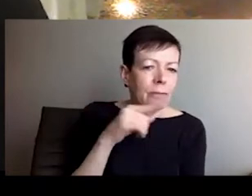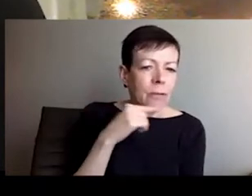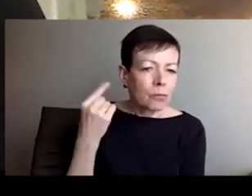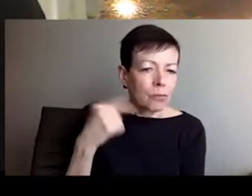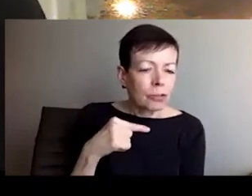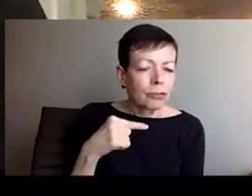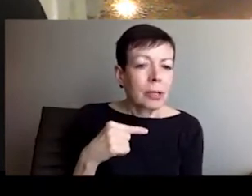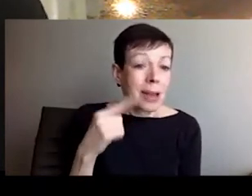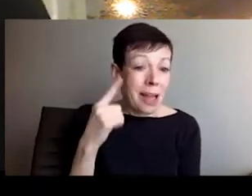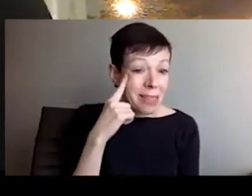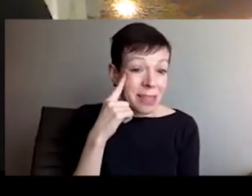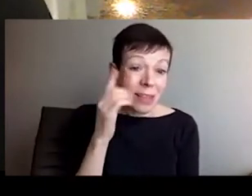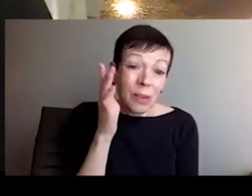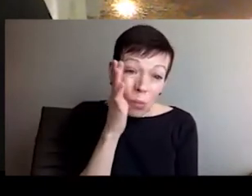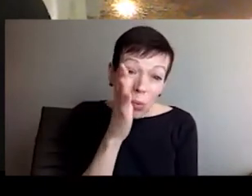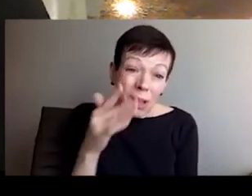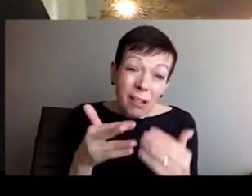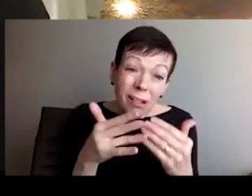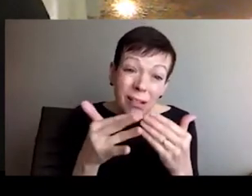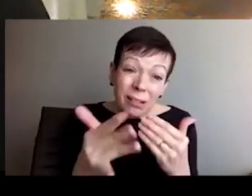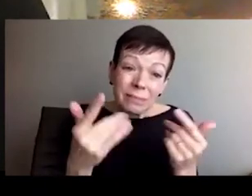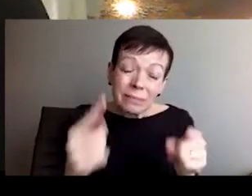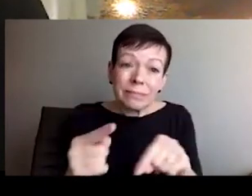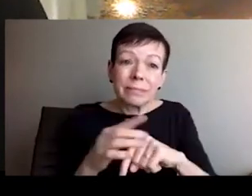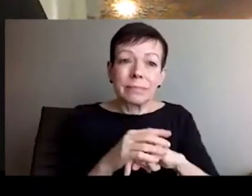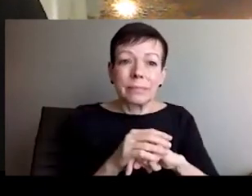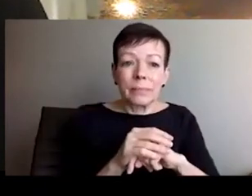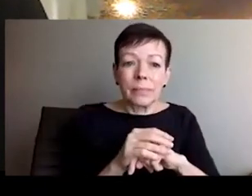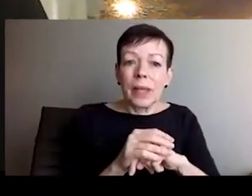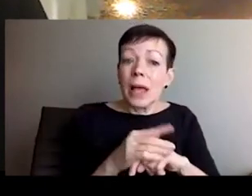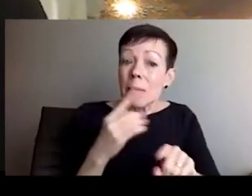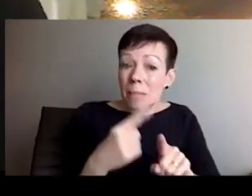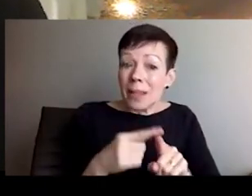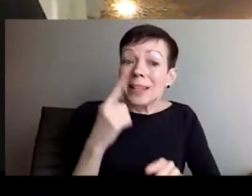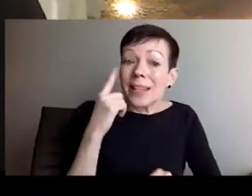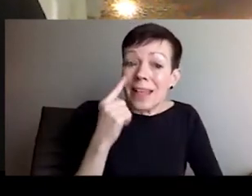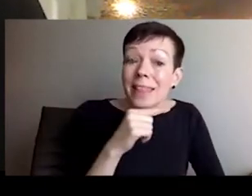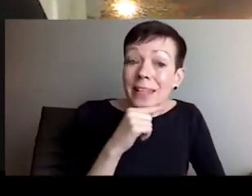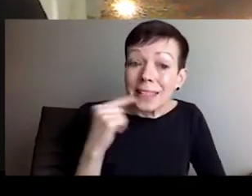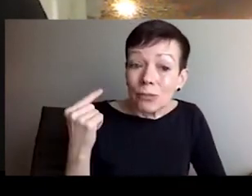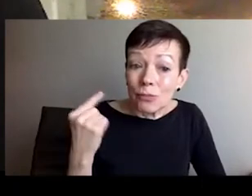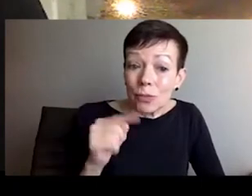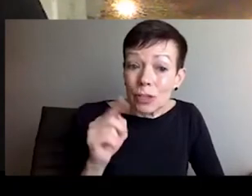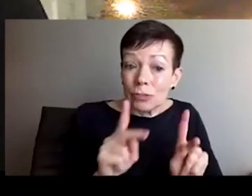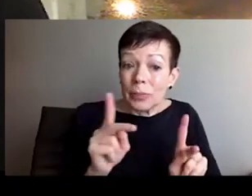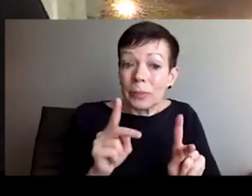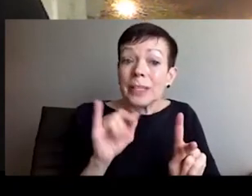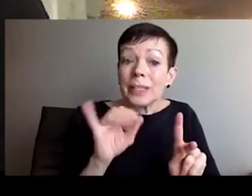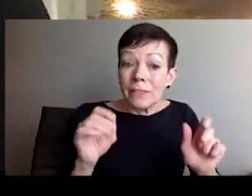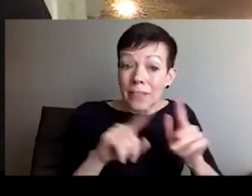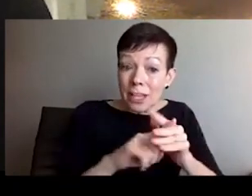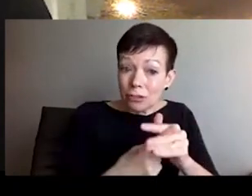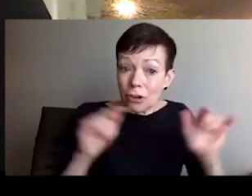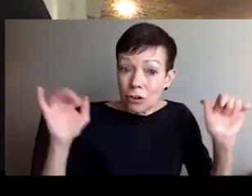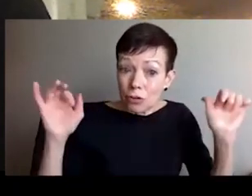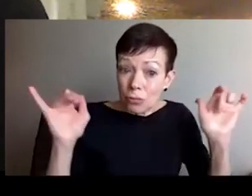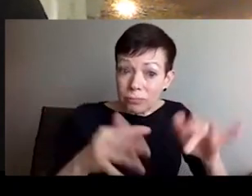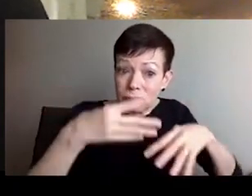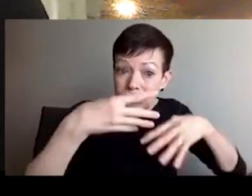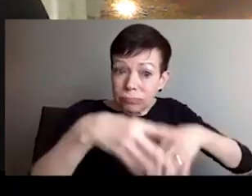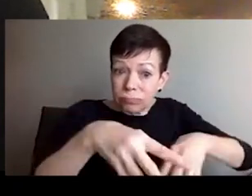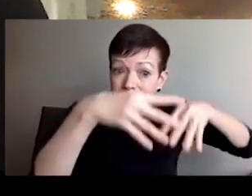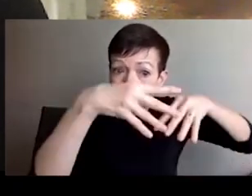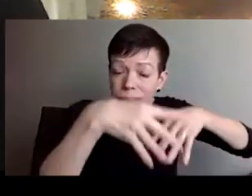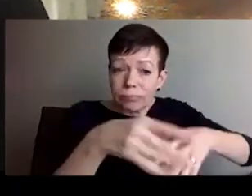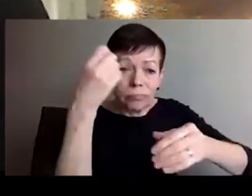combination of things. It's military support of Ukraine, it's